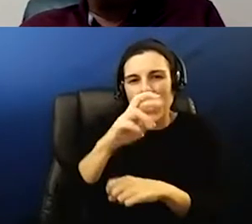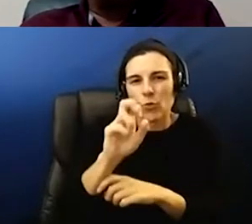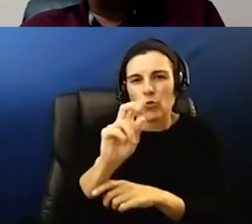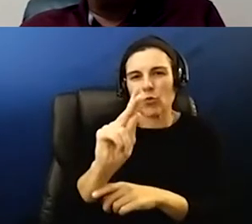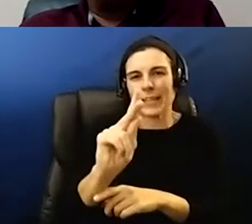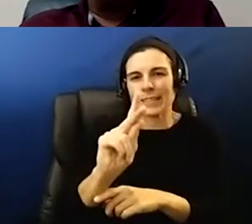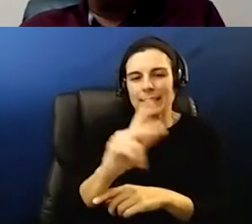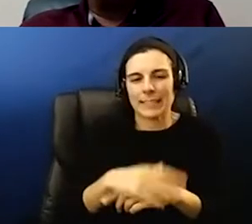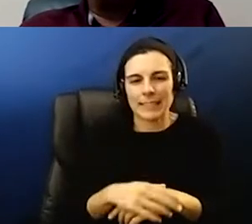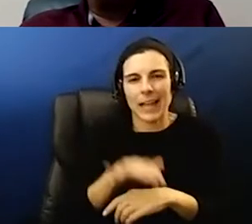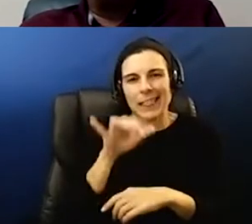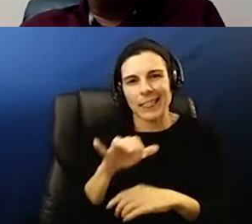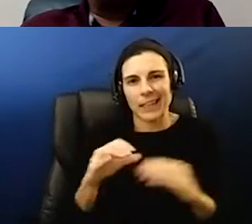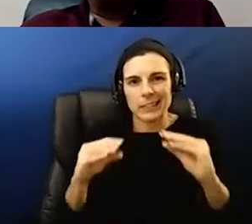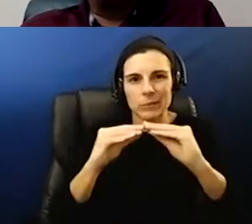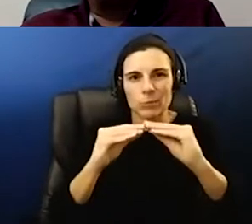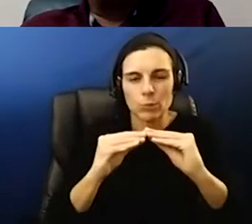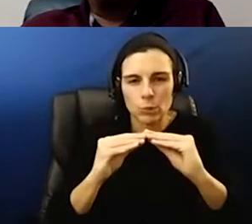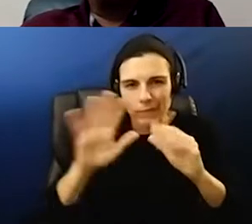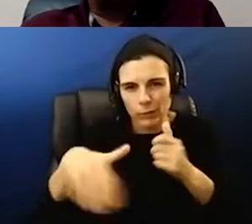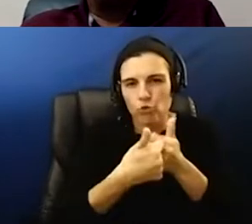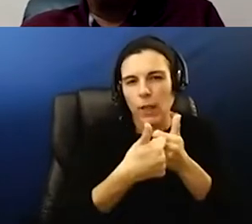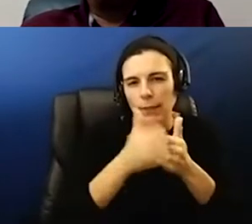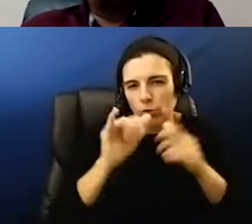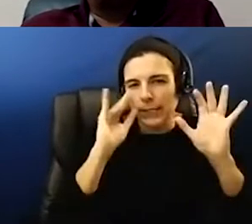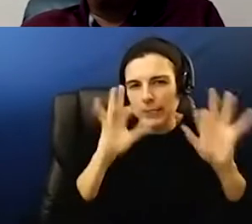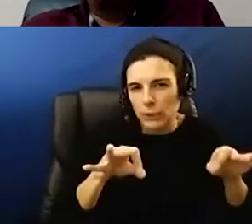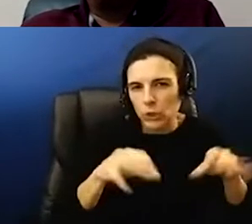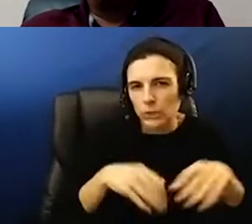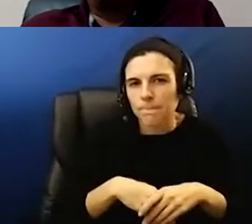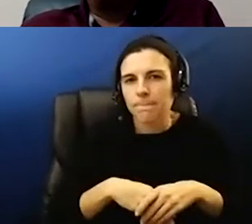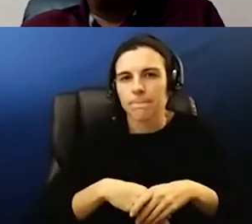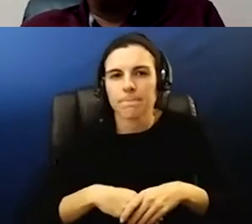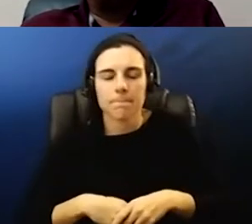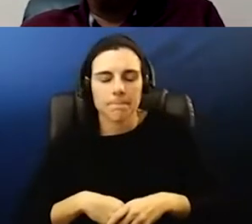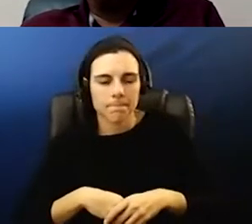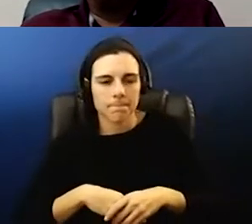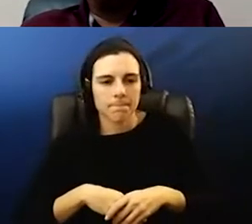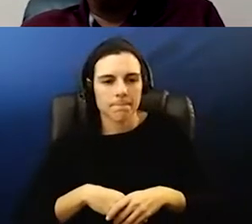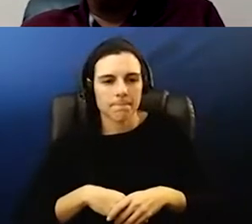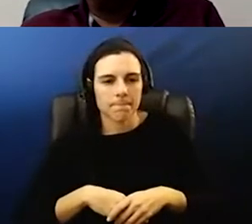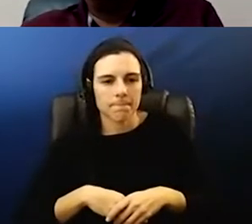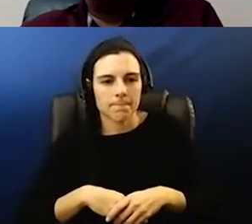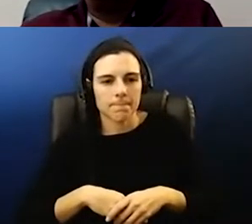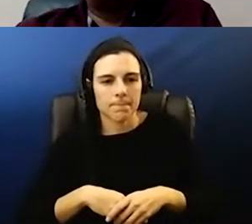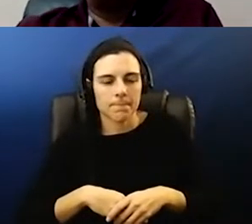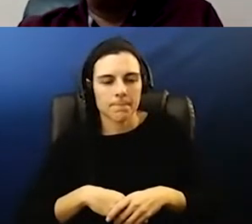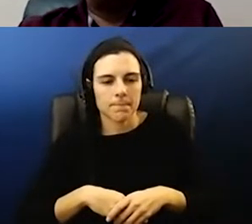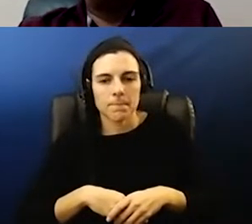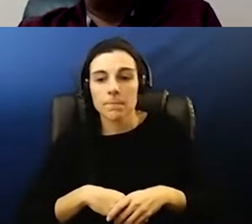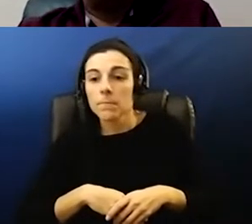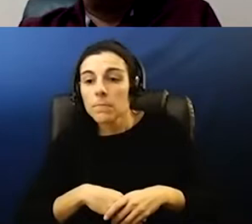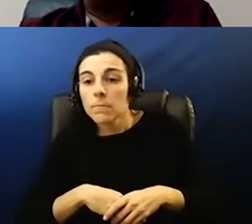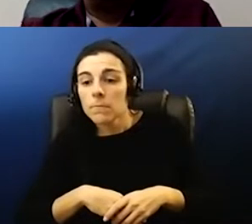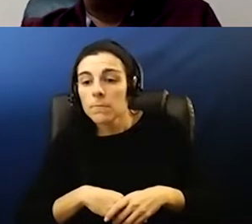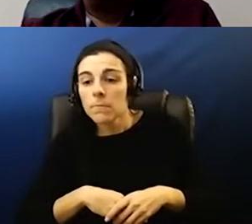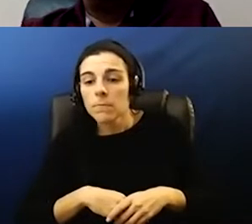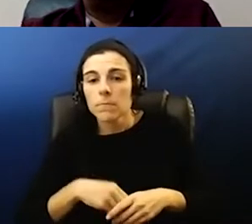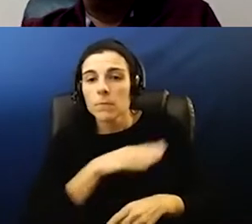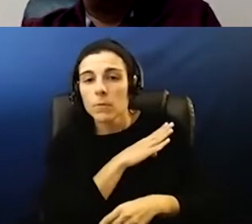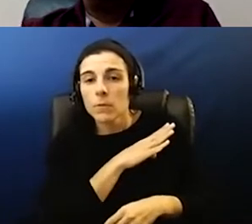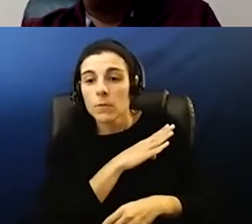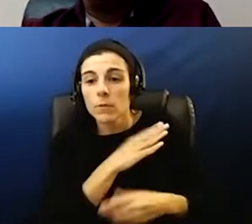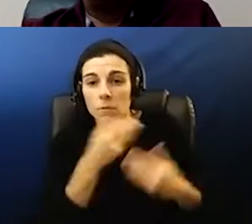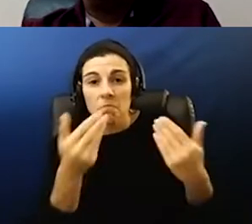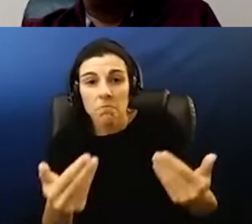to be more of the of the driving factor in that decision um so uh our our board yeah